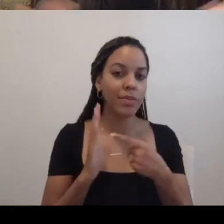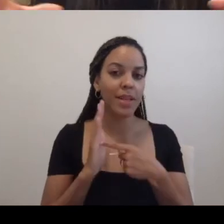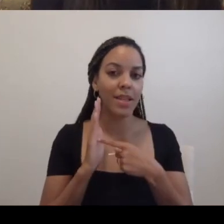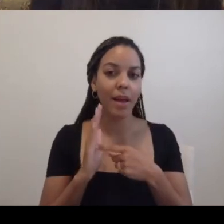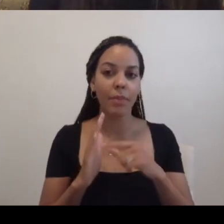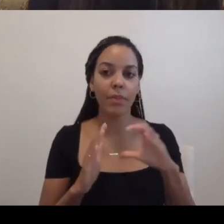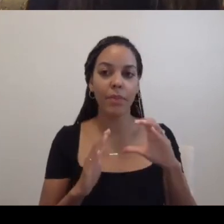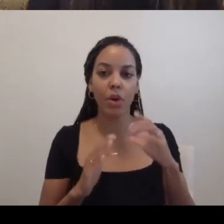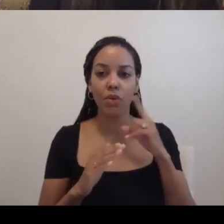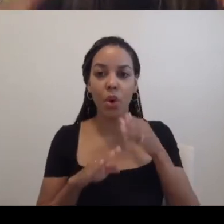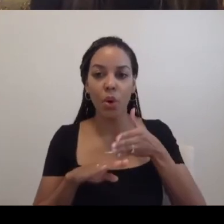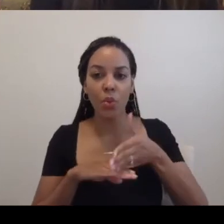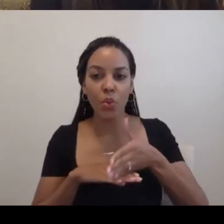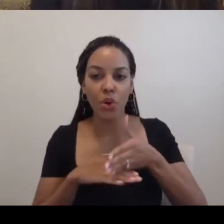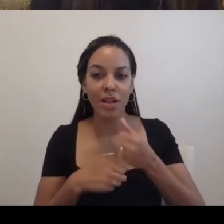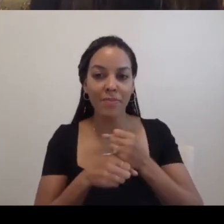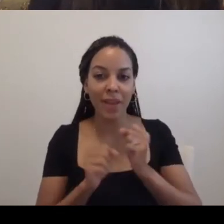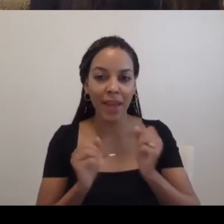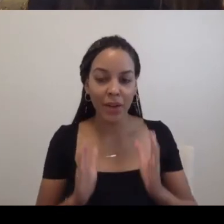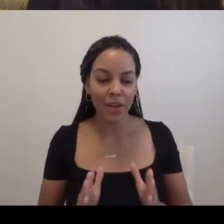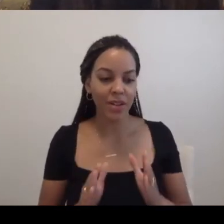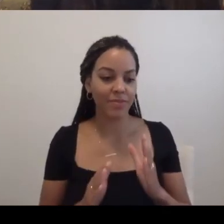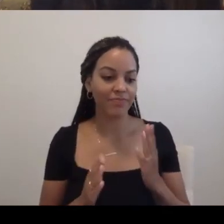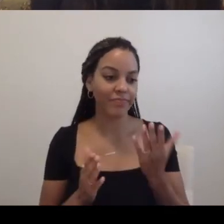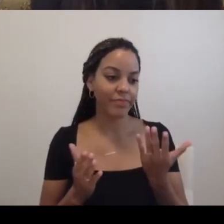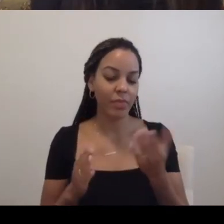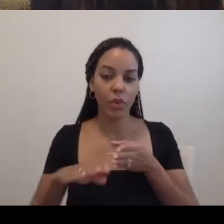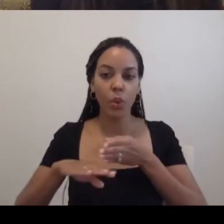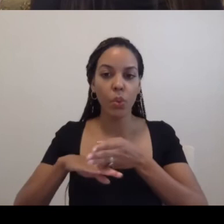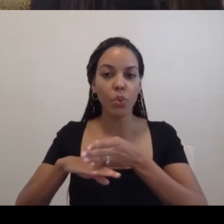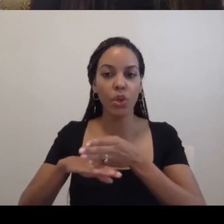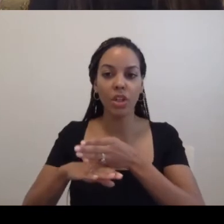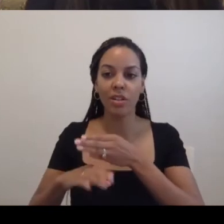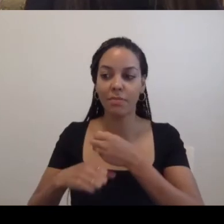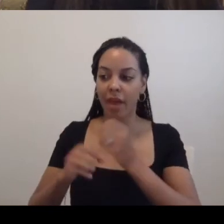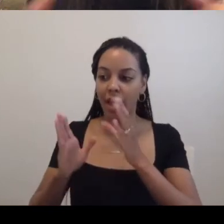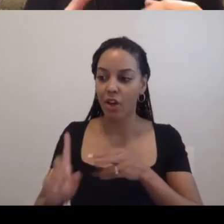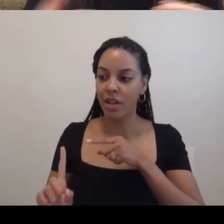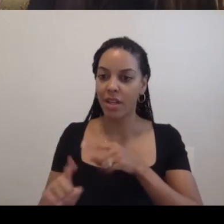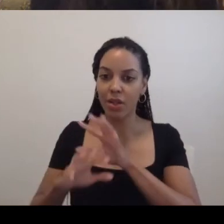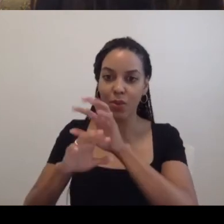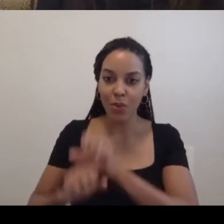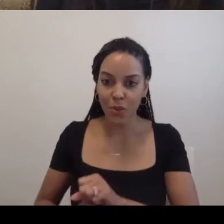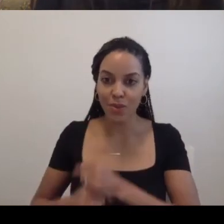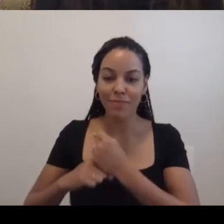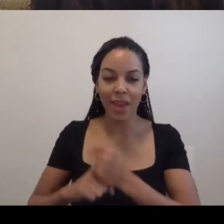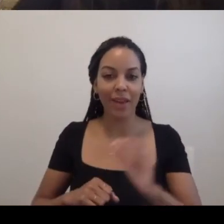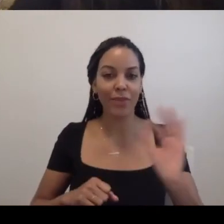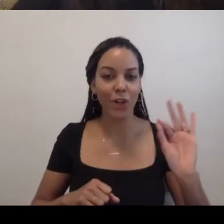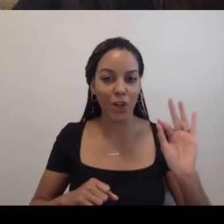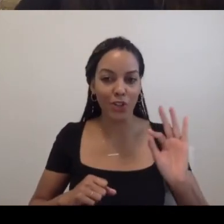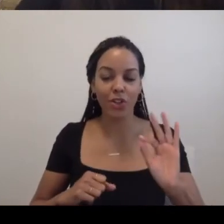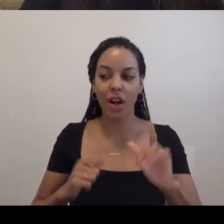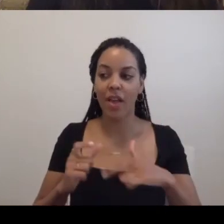to a wood maker, he always, the wood maker is used to make furniture, but then you